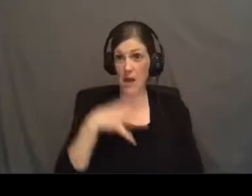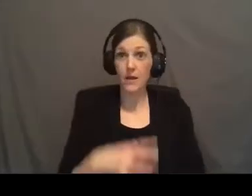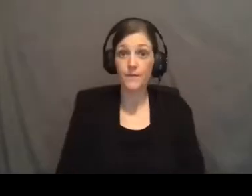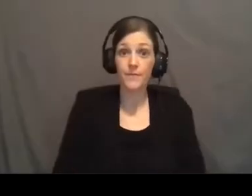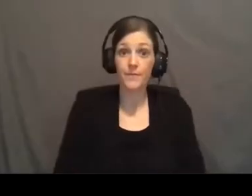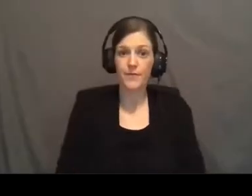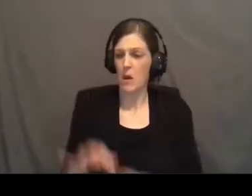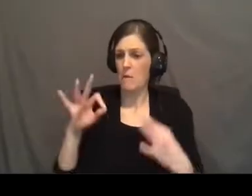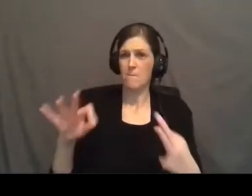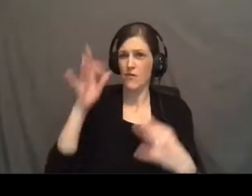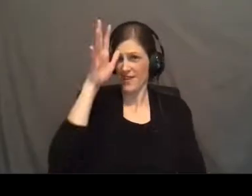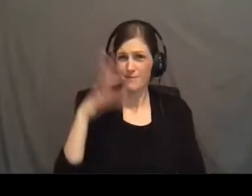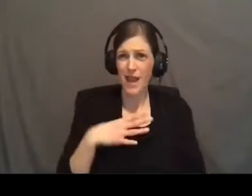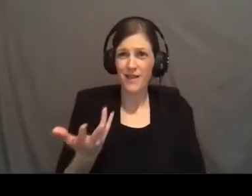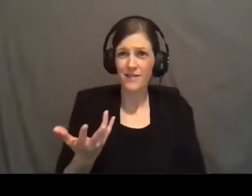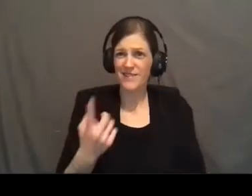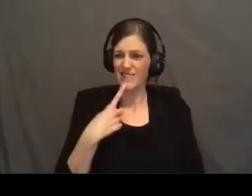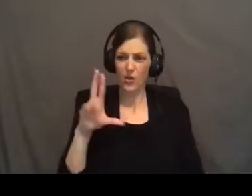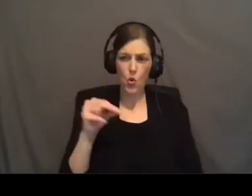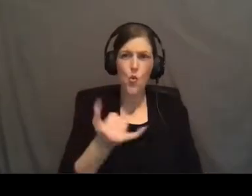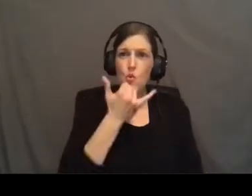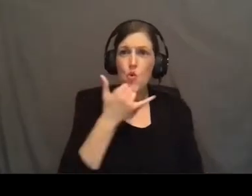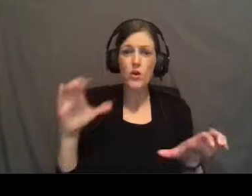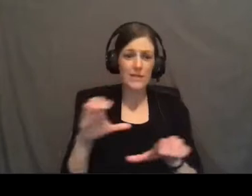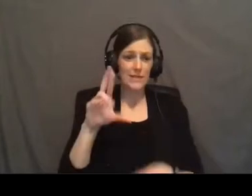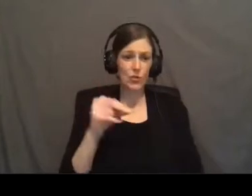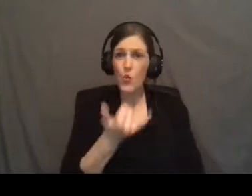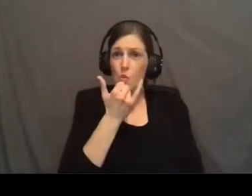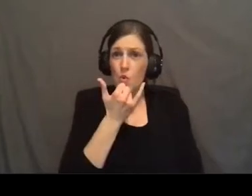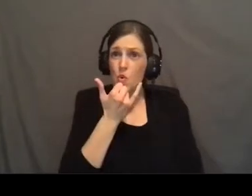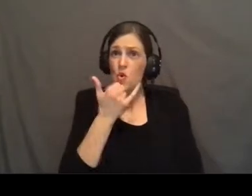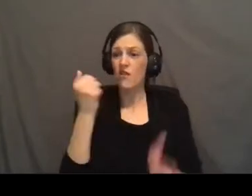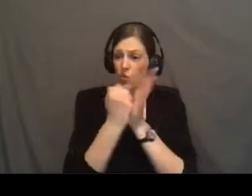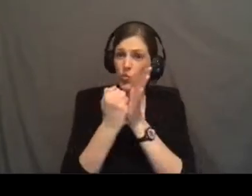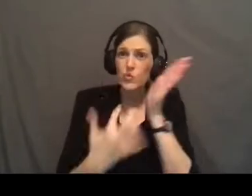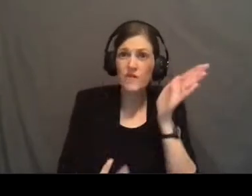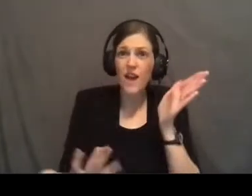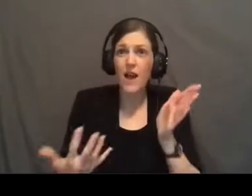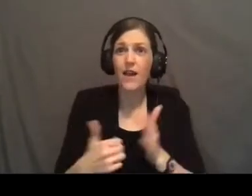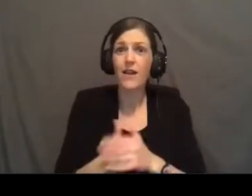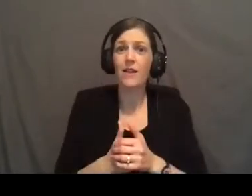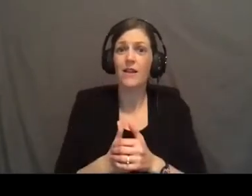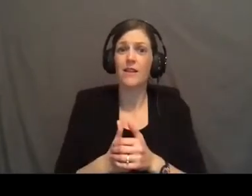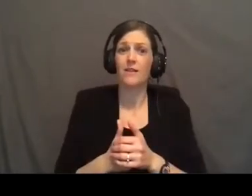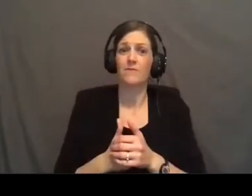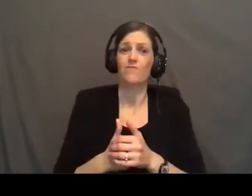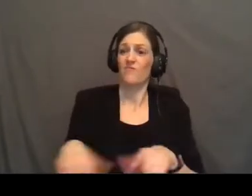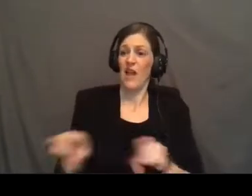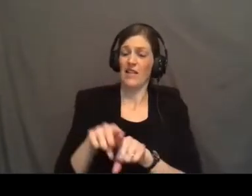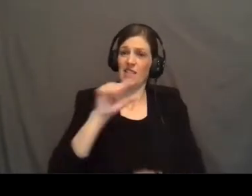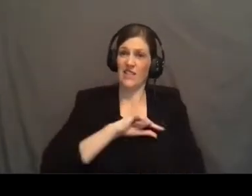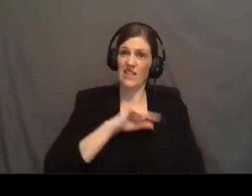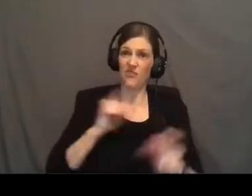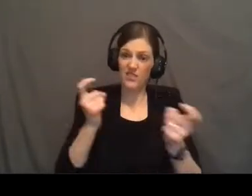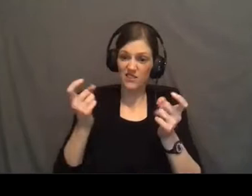a perfect man who said no wrong who did no wrong was crucified as a guilty sinner